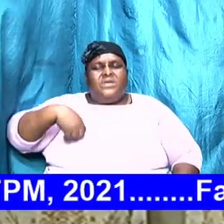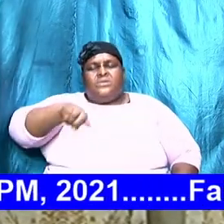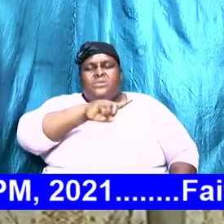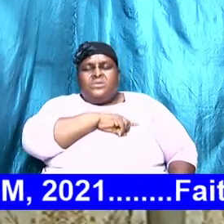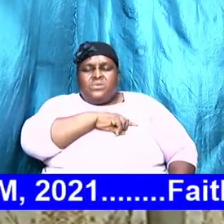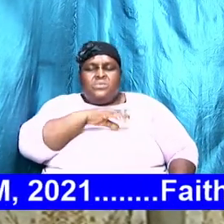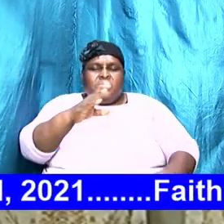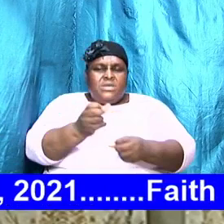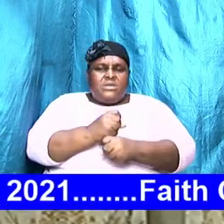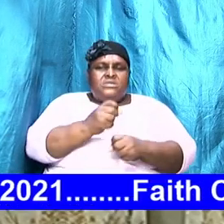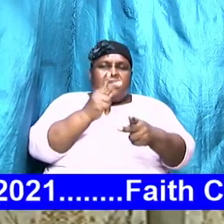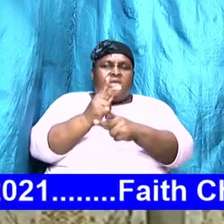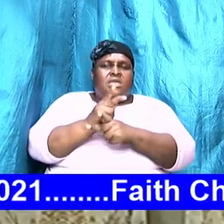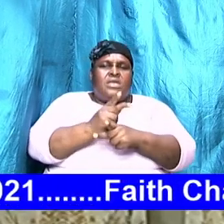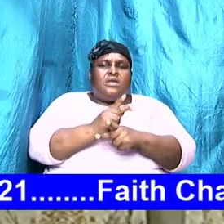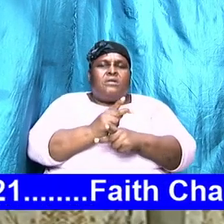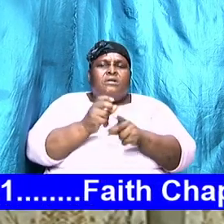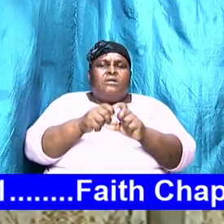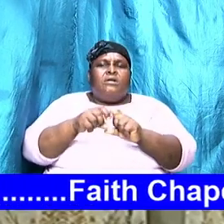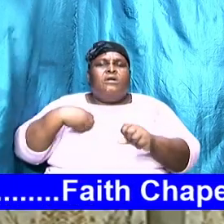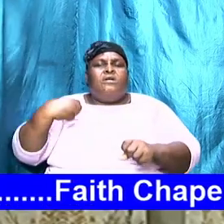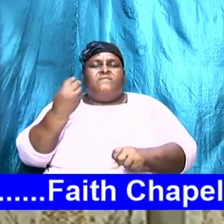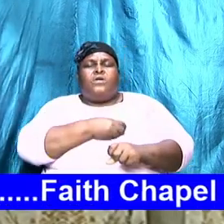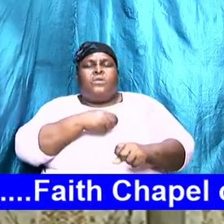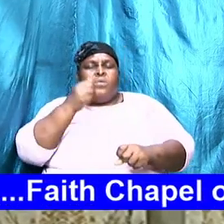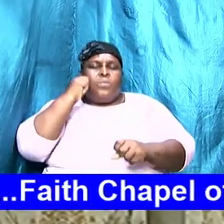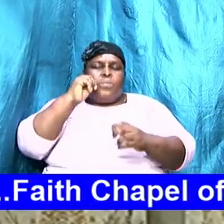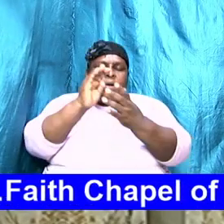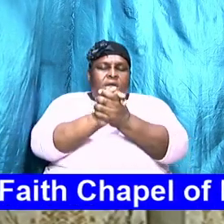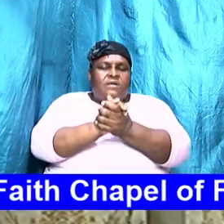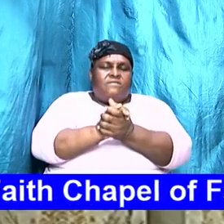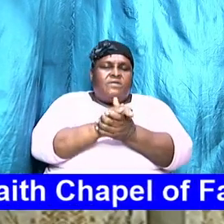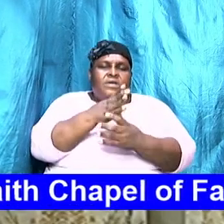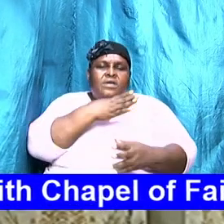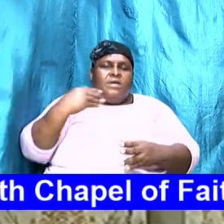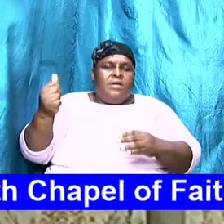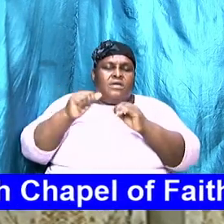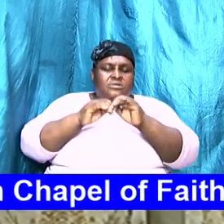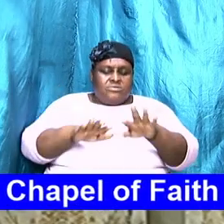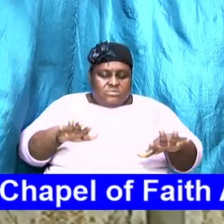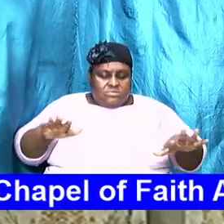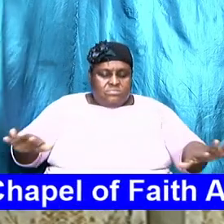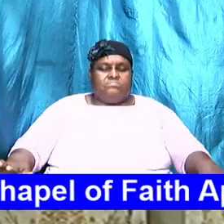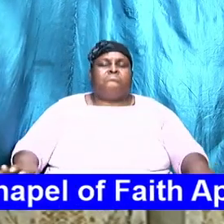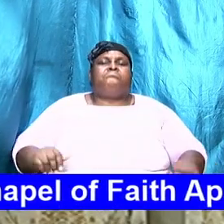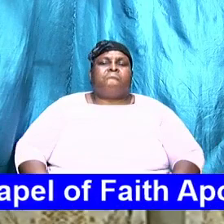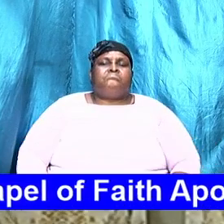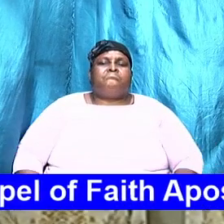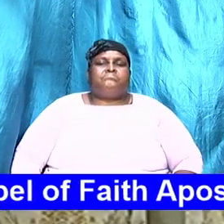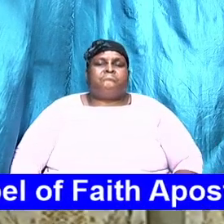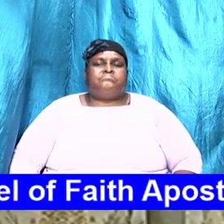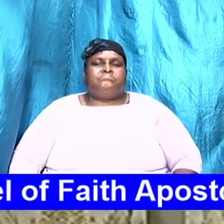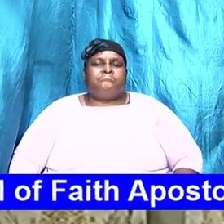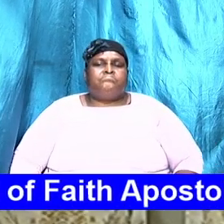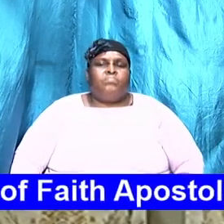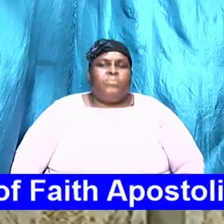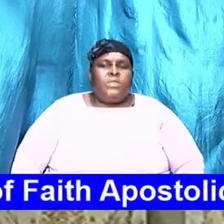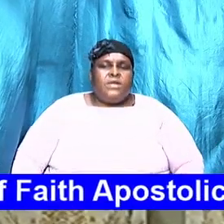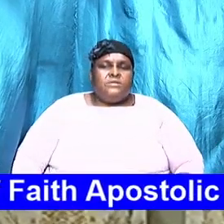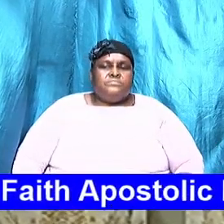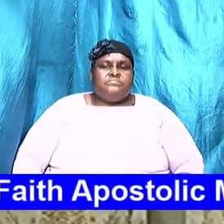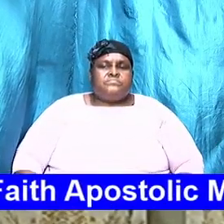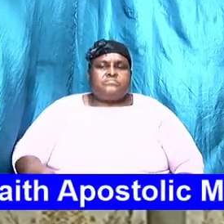care of our wives and our children and I'm going to tell us something because the argument